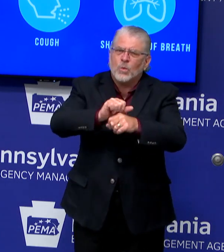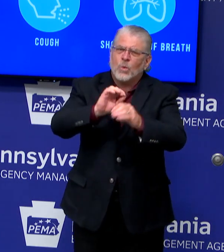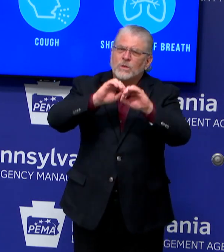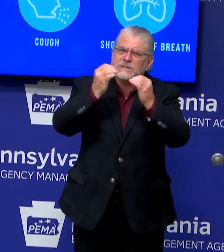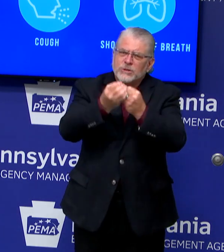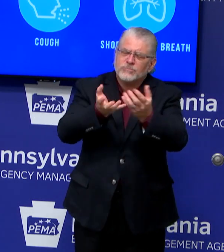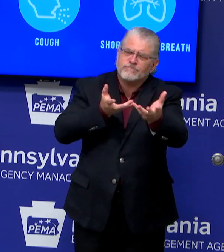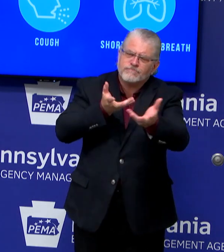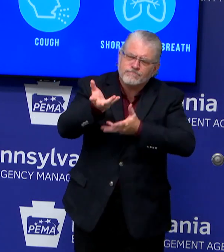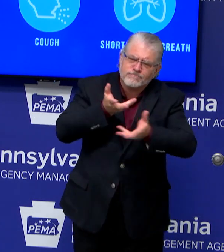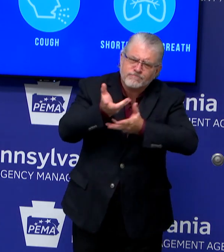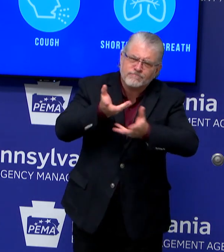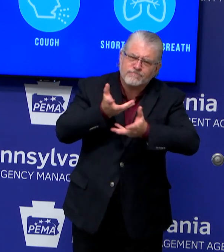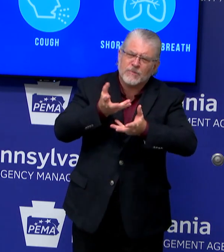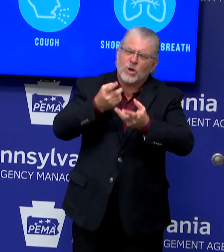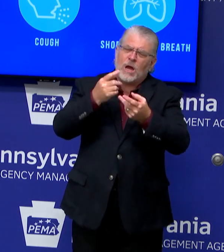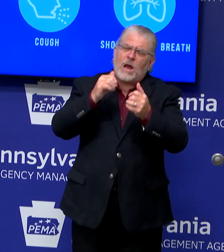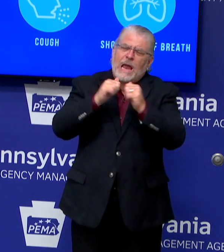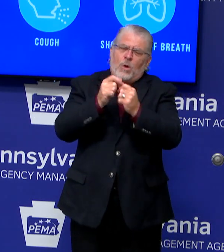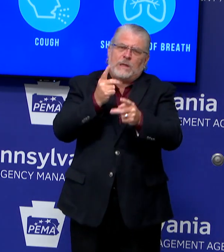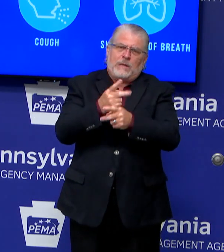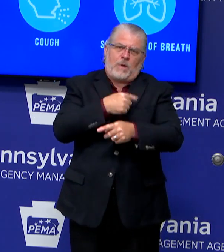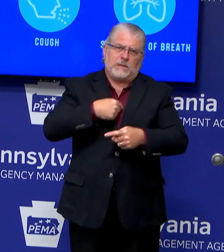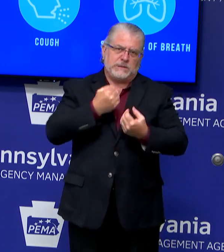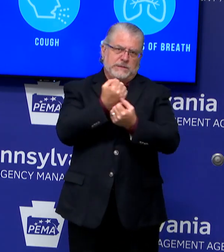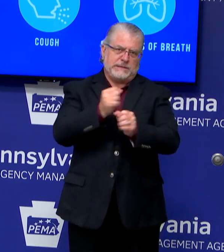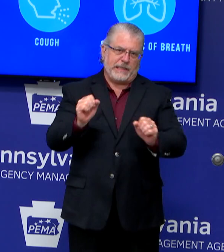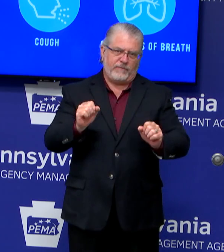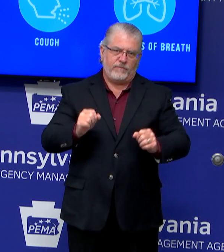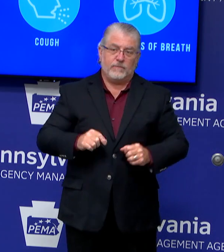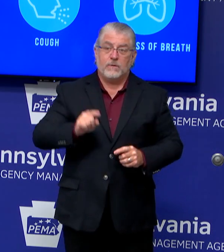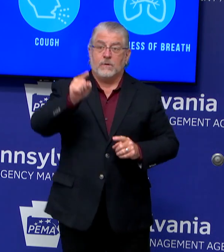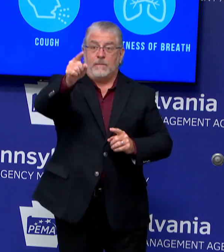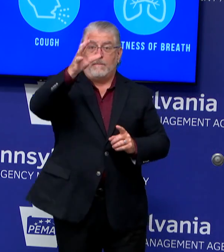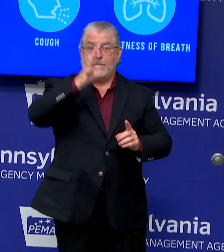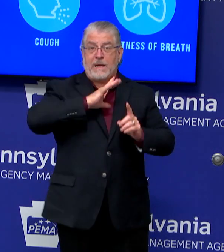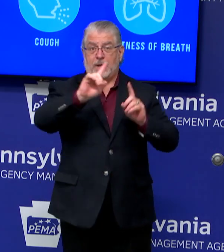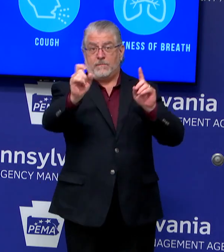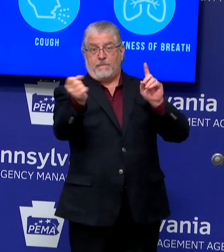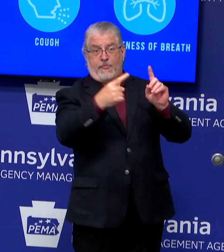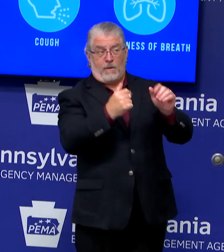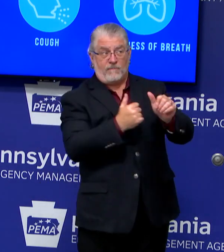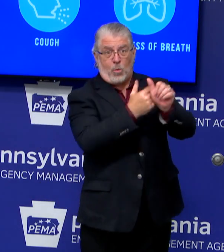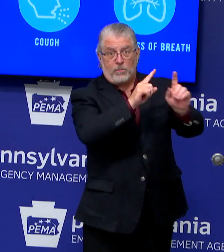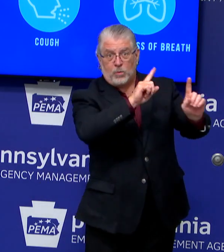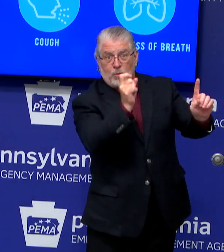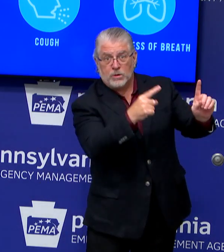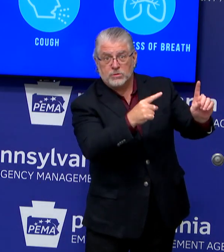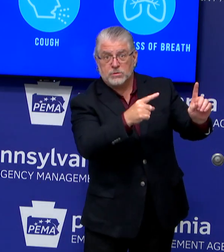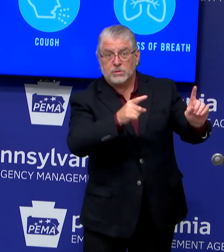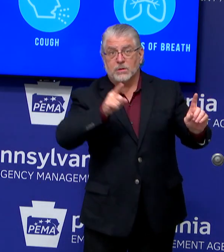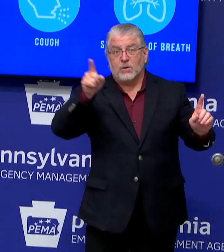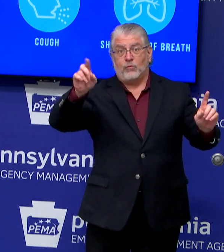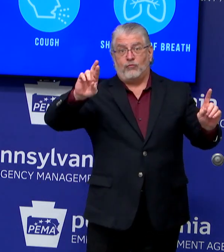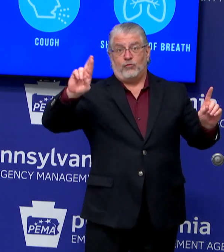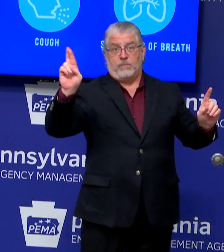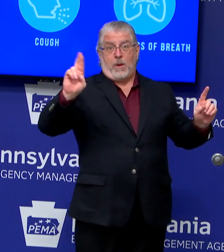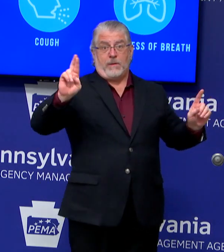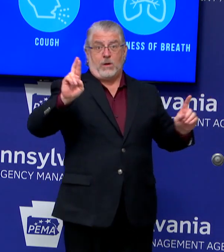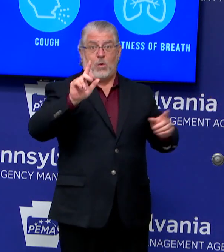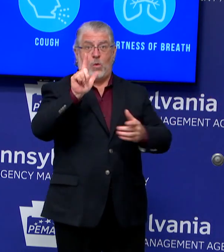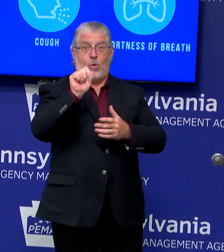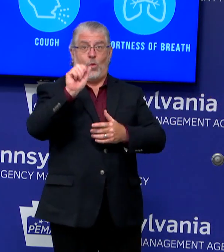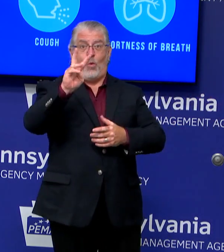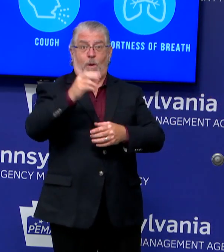Yes, Dennis. But if I could follow up on that, Republican lawmakers just released a letter about that issue saying there seems to be inconsistency in